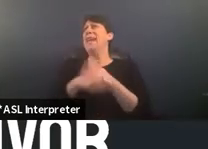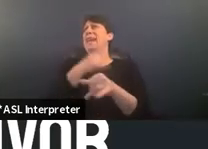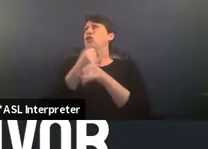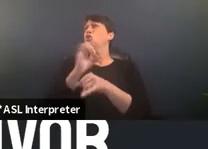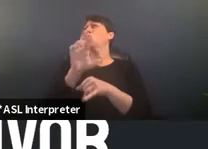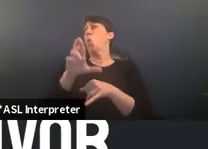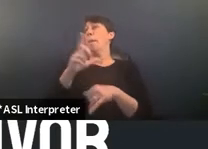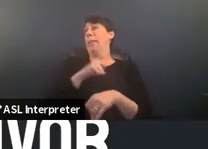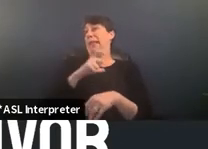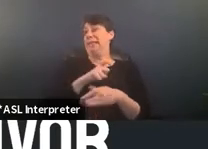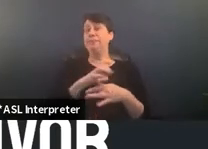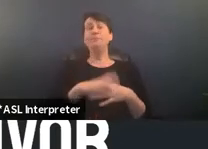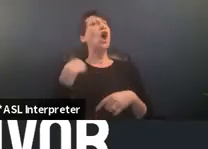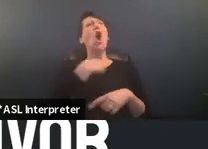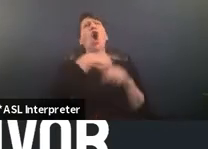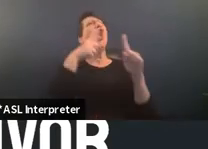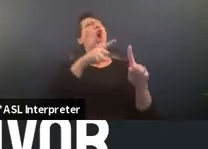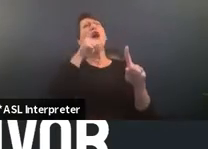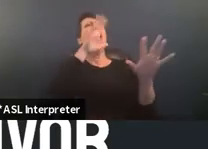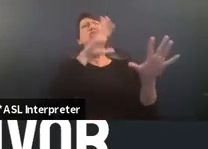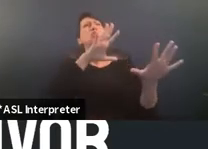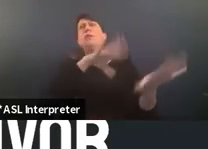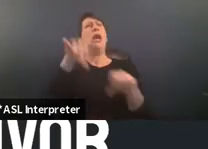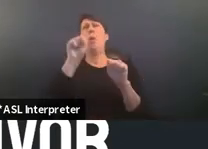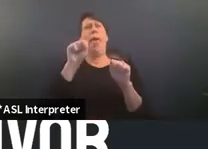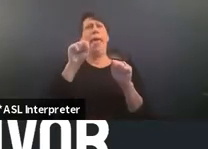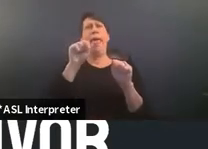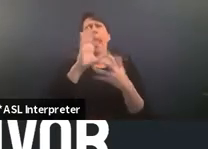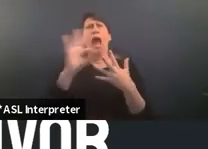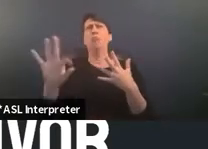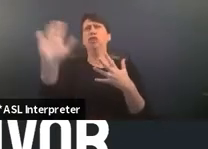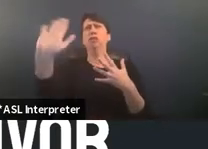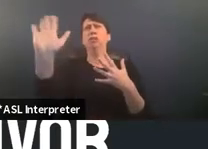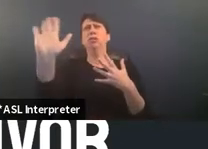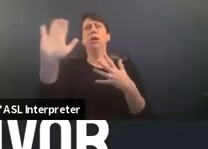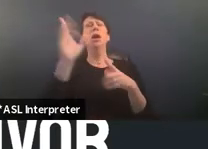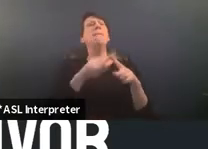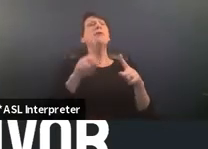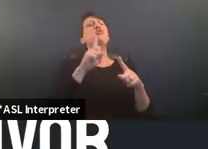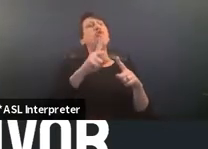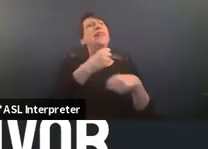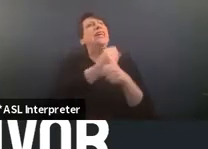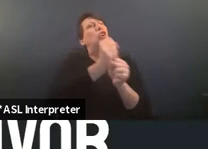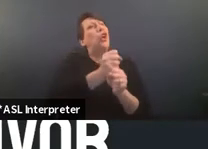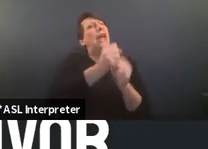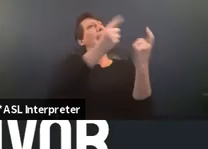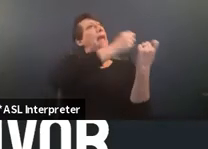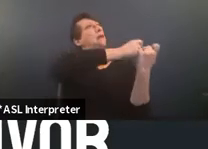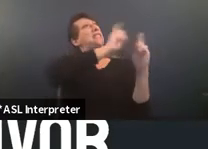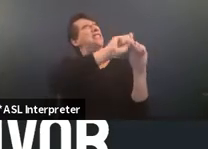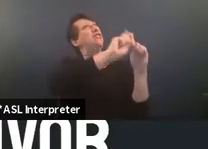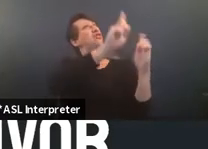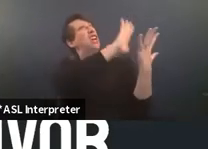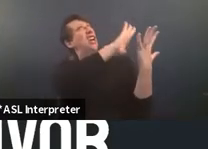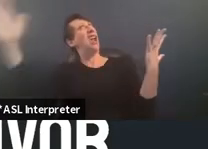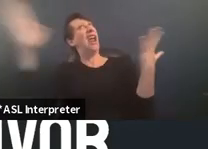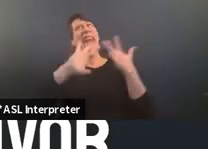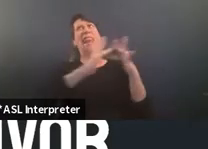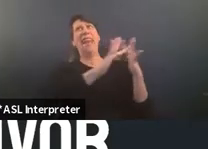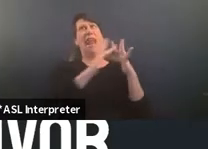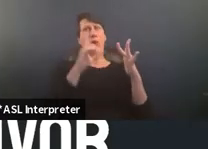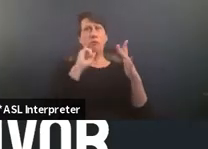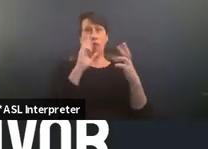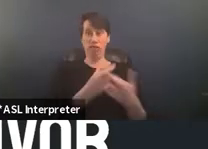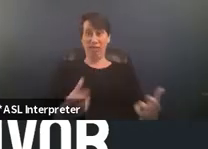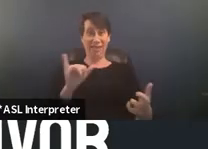our goal wasn't to take away options but really to create an expansive network of resources that do not